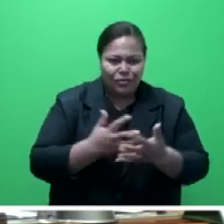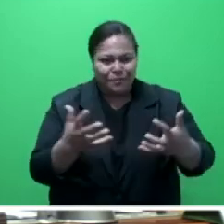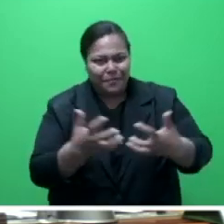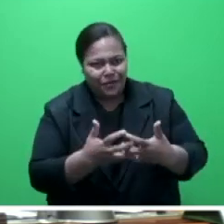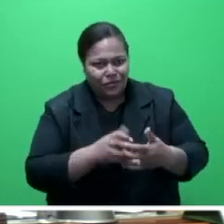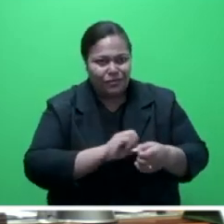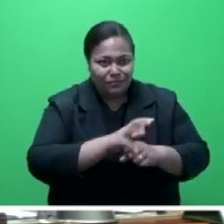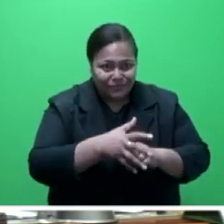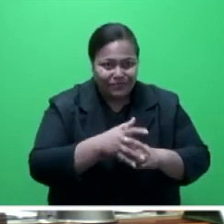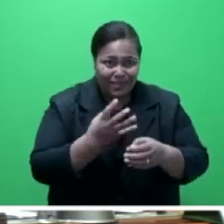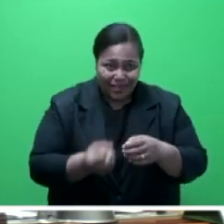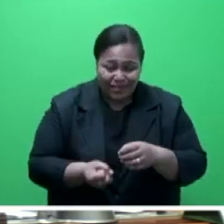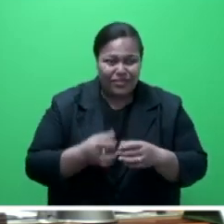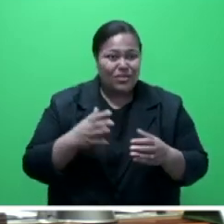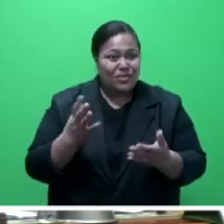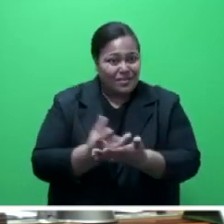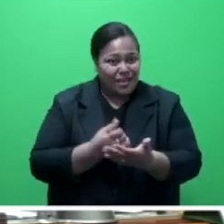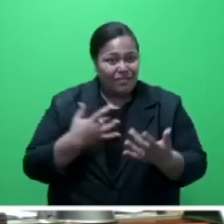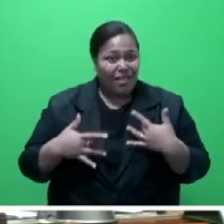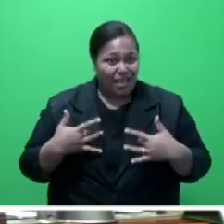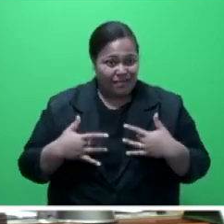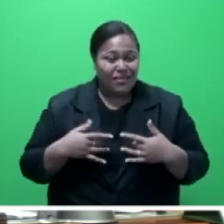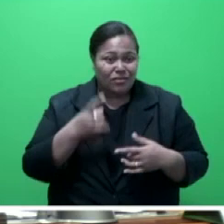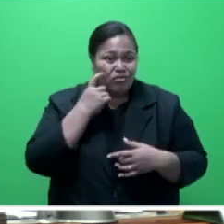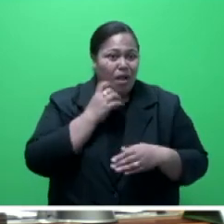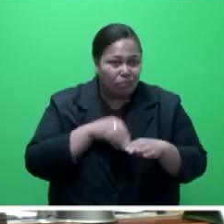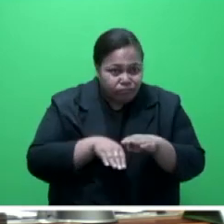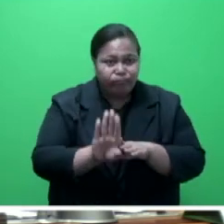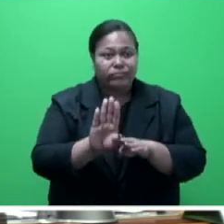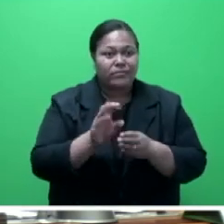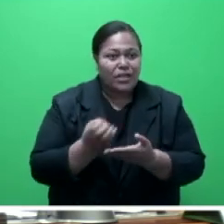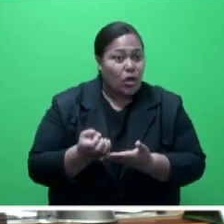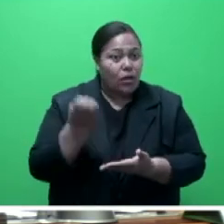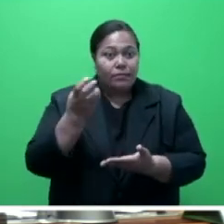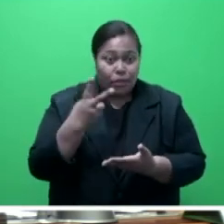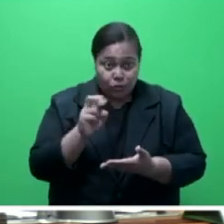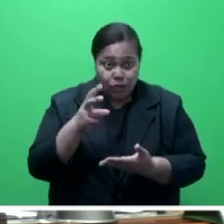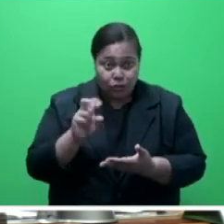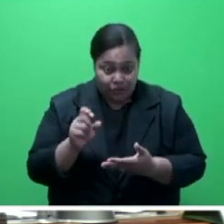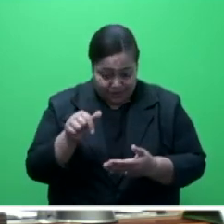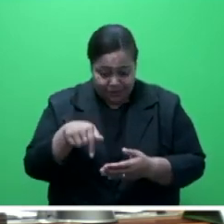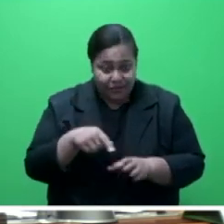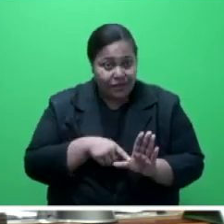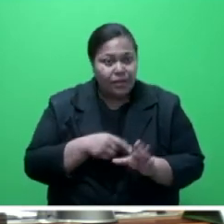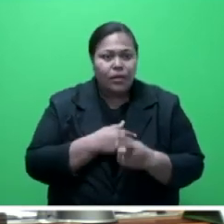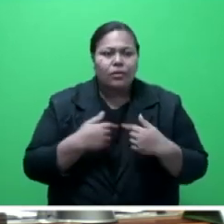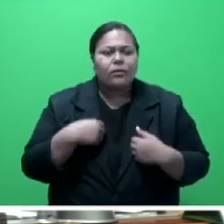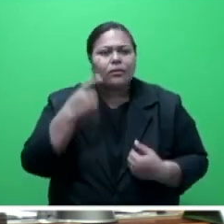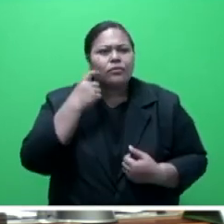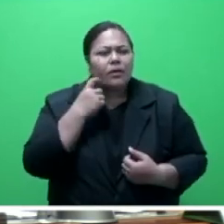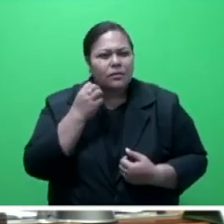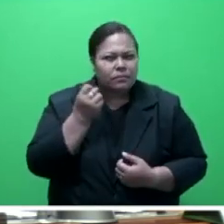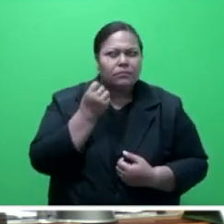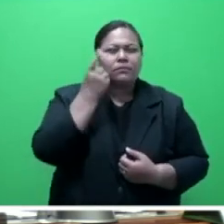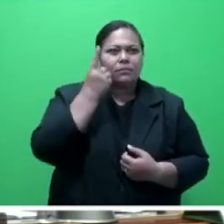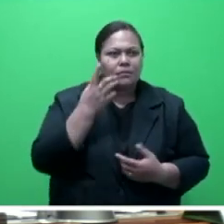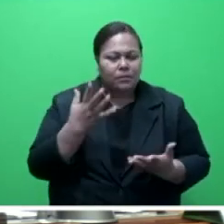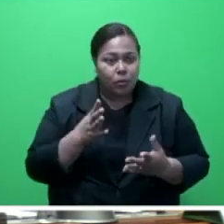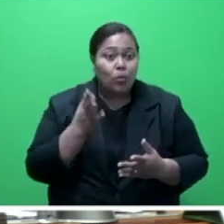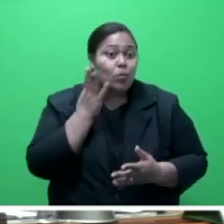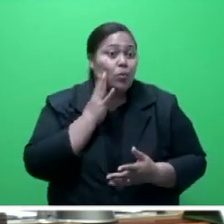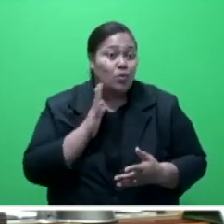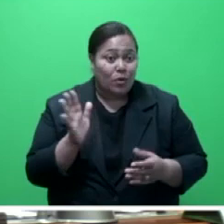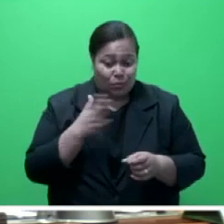lives and reignite economies, 2020 has emerged as a year we realise that transformative change in our society is